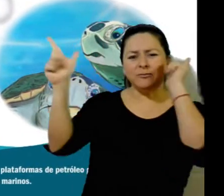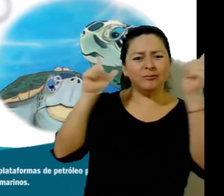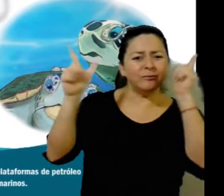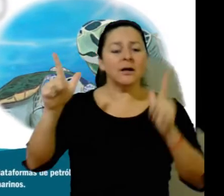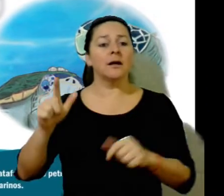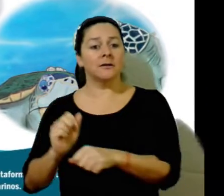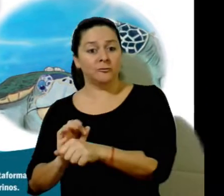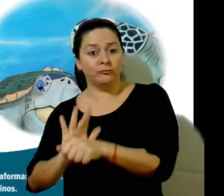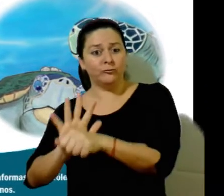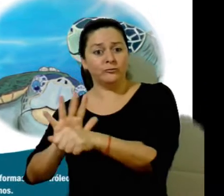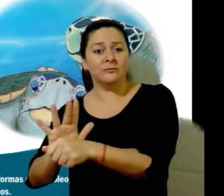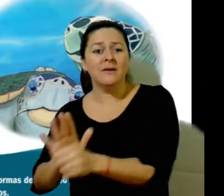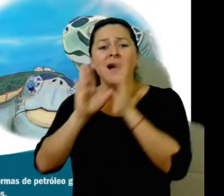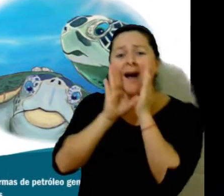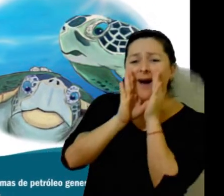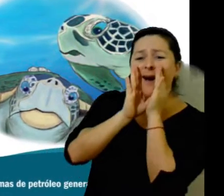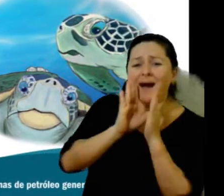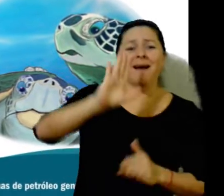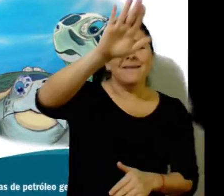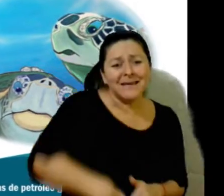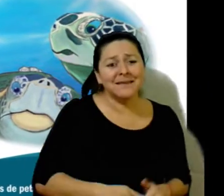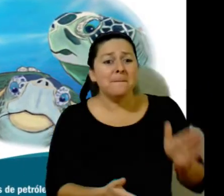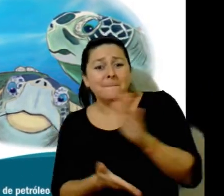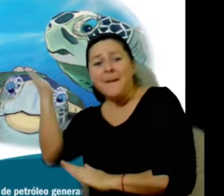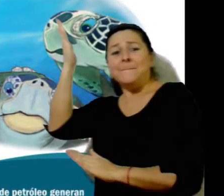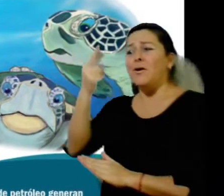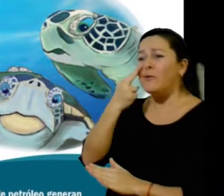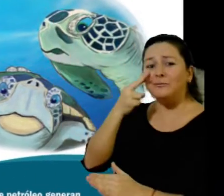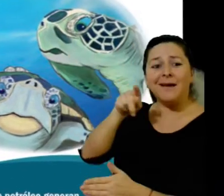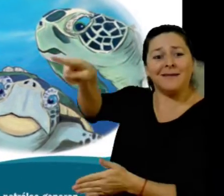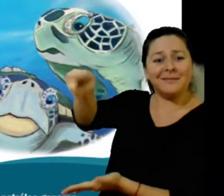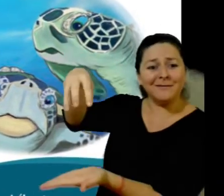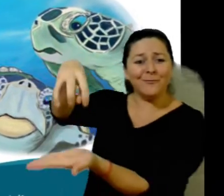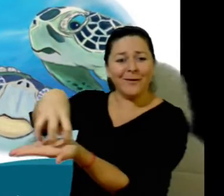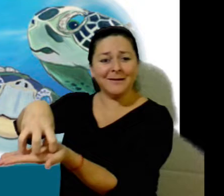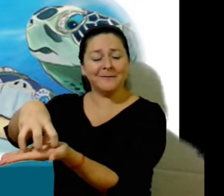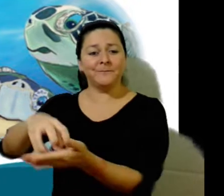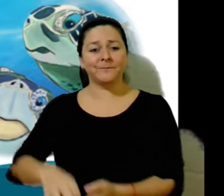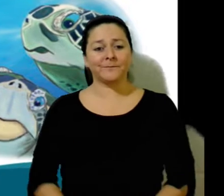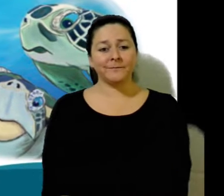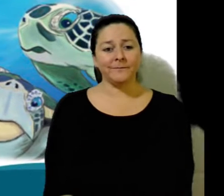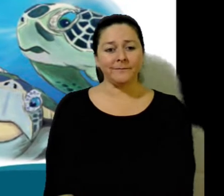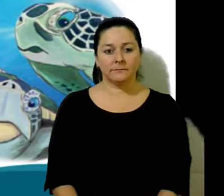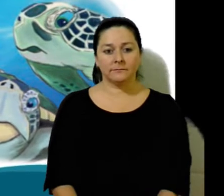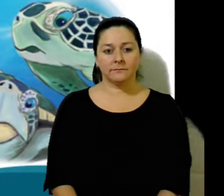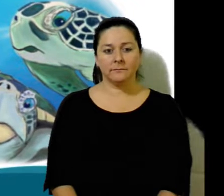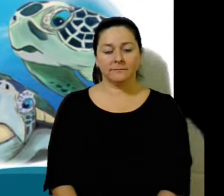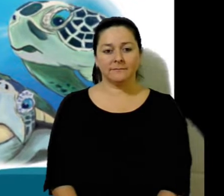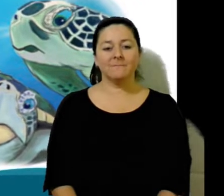The sound of waves and the clattering of the ghost crabs are signs that the sisters have arrived at their birthplace.